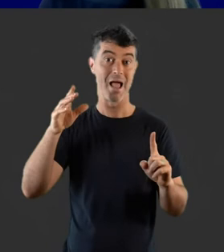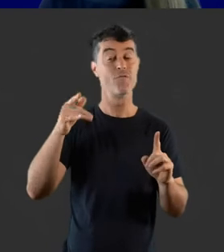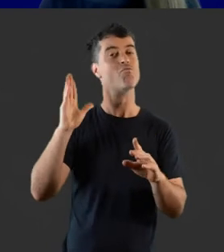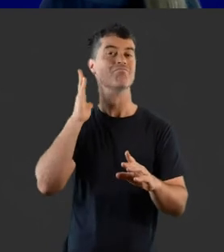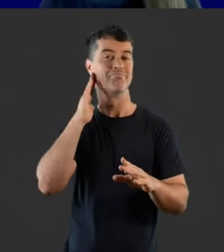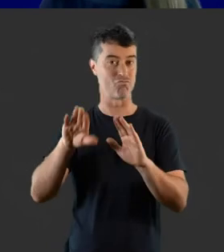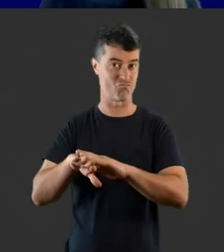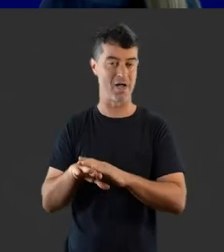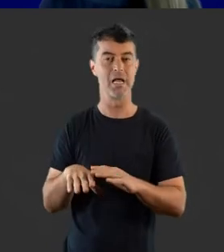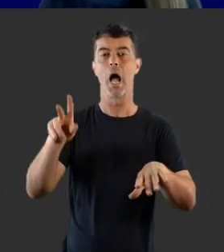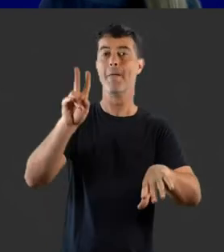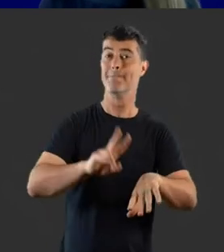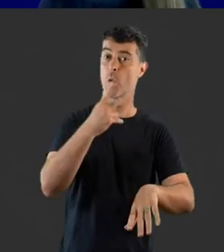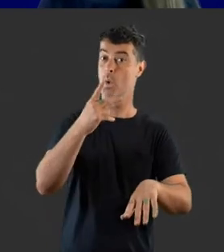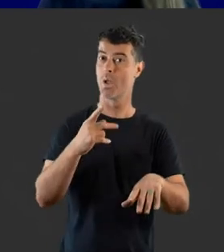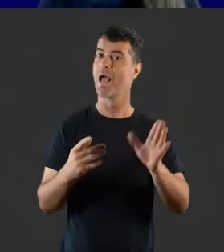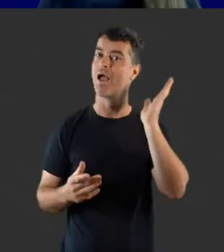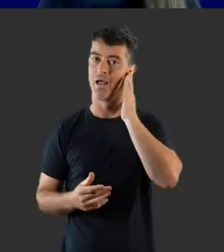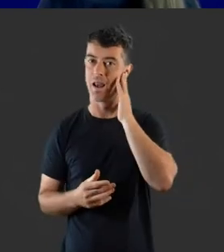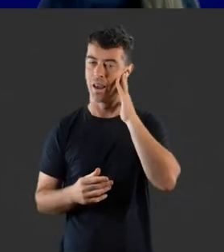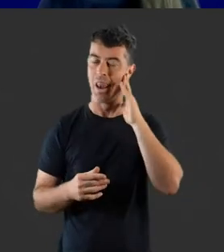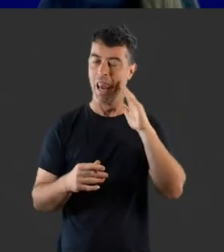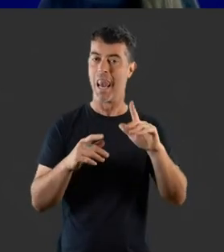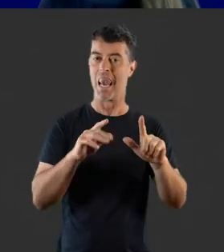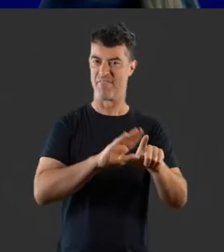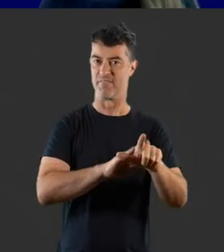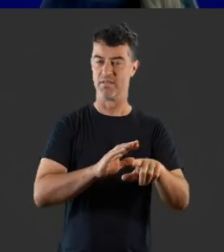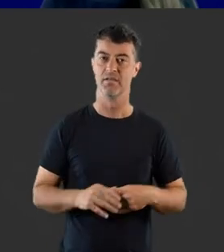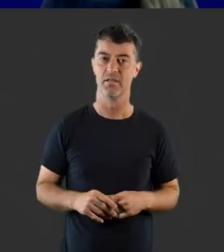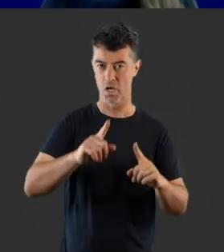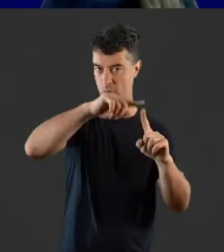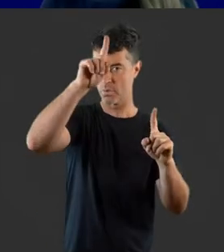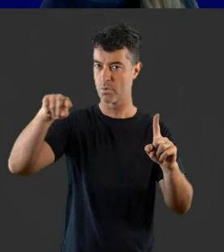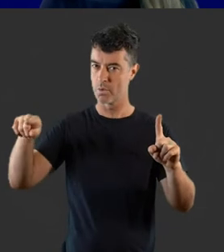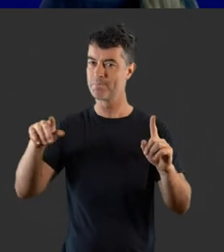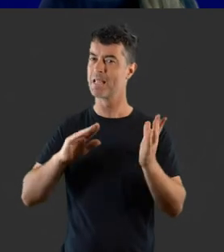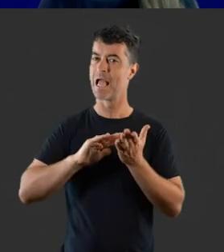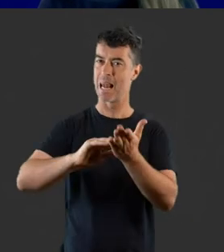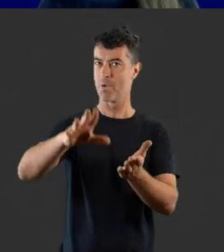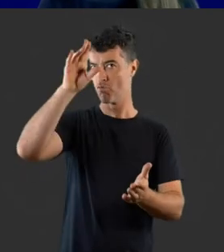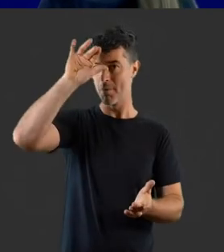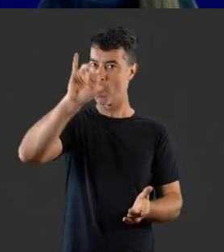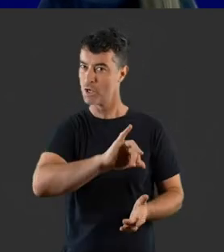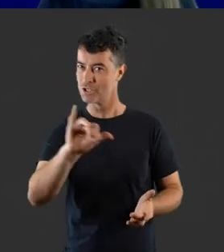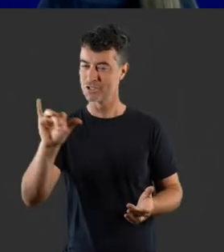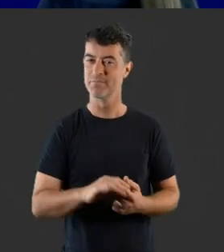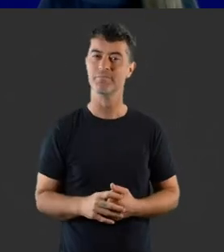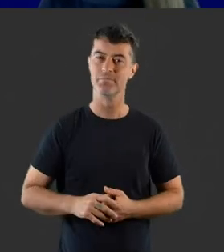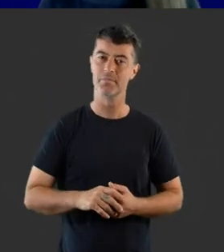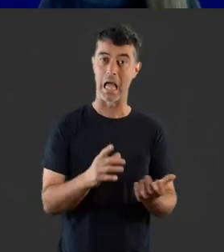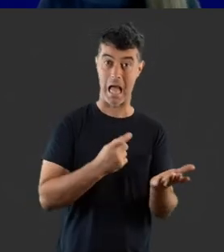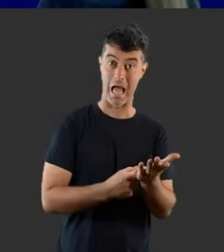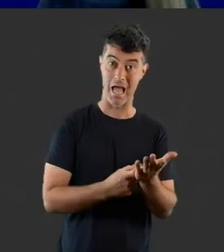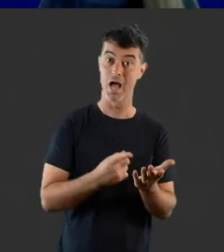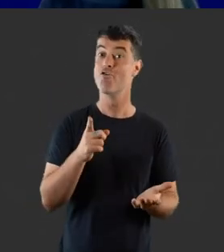maps the hearing for the right ear. The blue line maps the hearing for the left ear. To help you remember which is